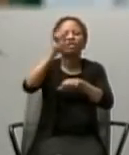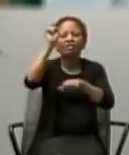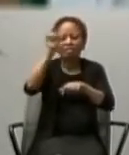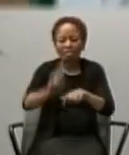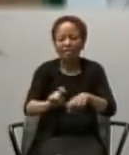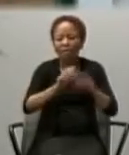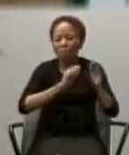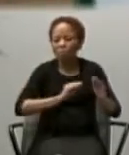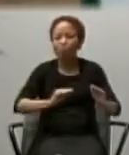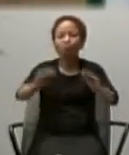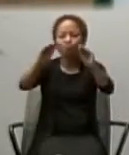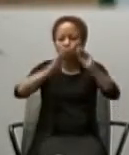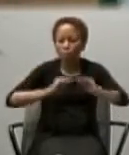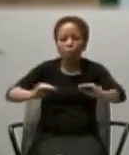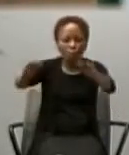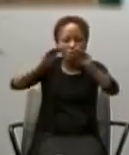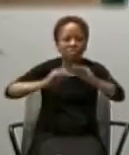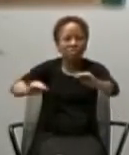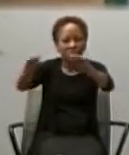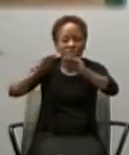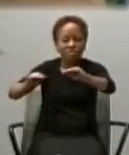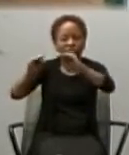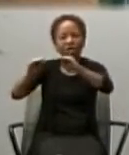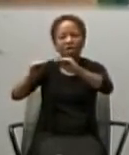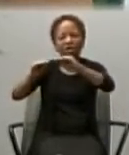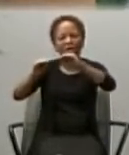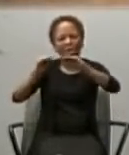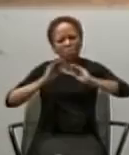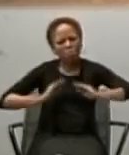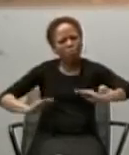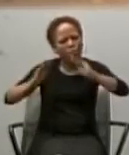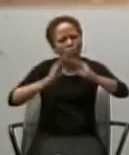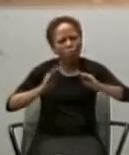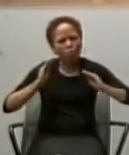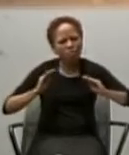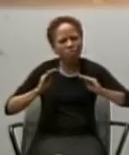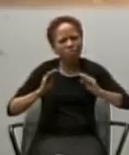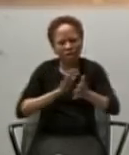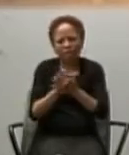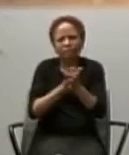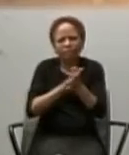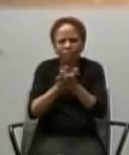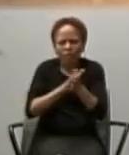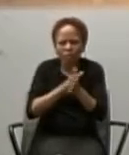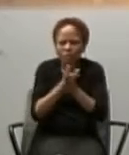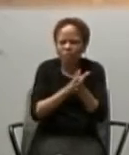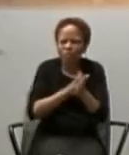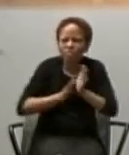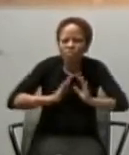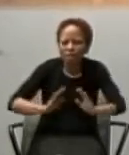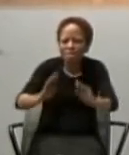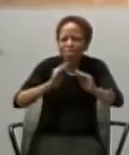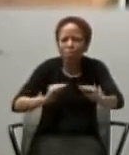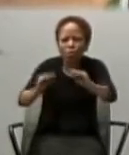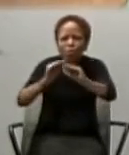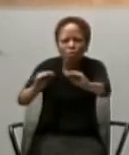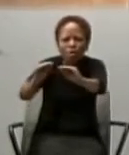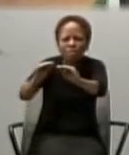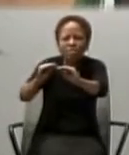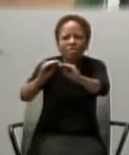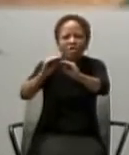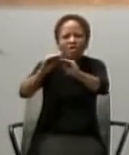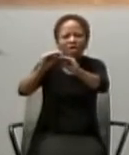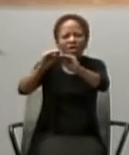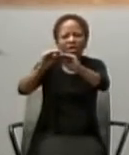to move with a sense of urgency and to place themselves